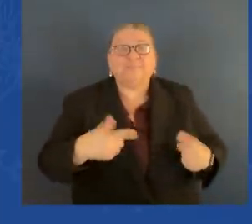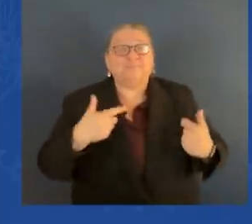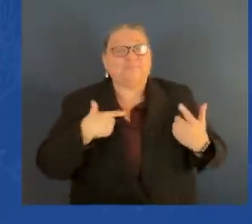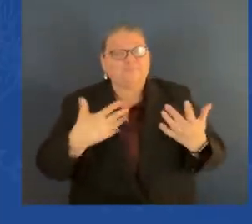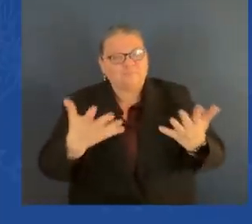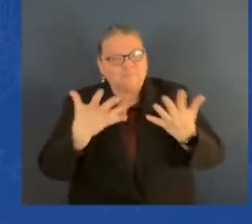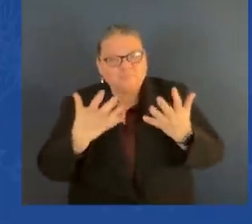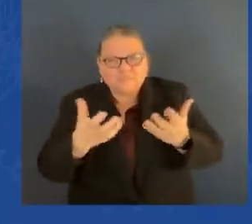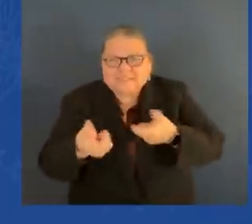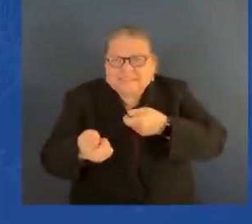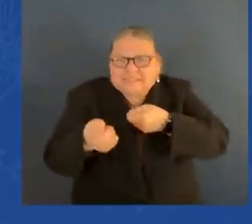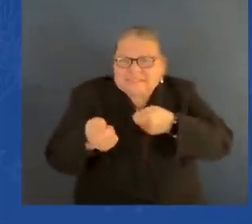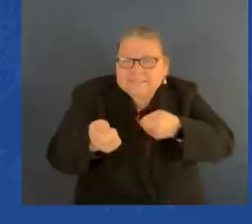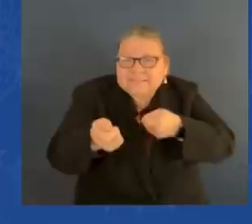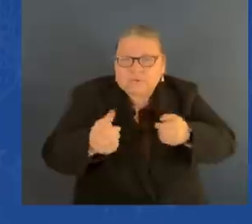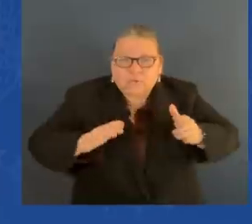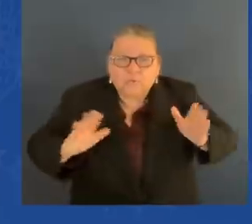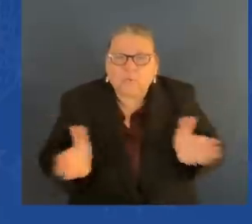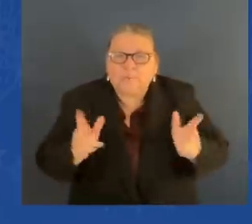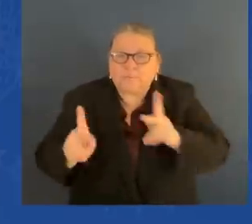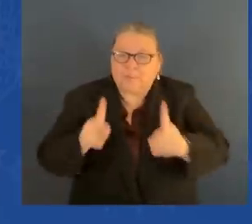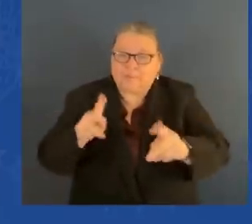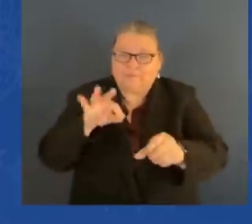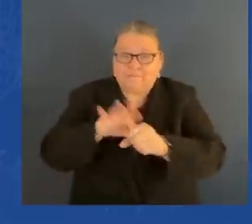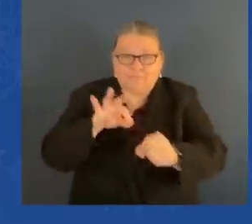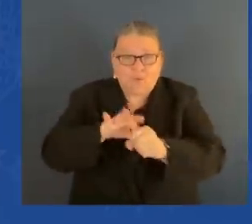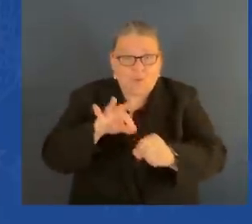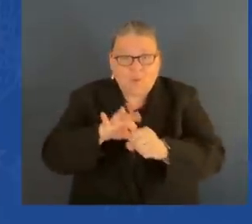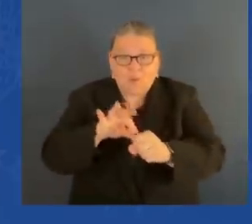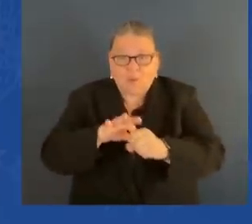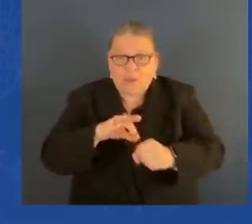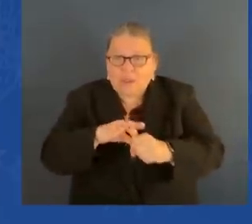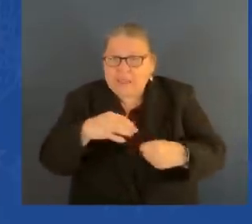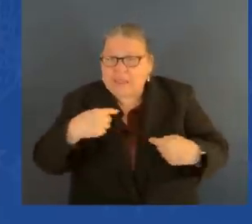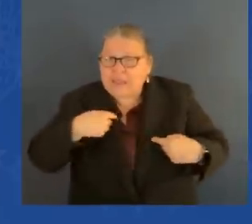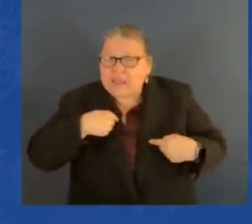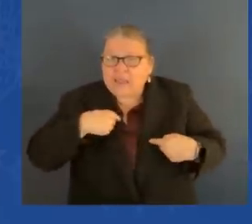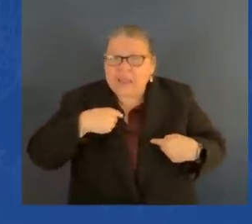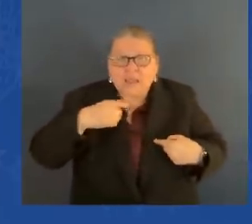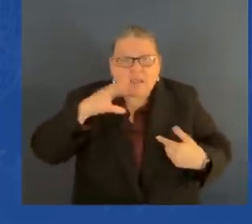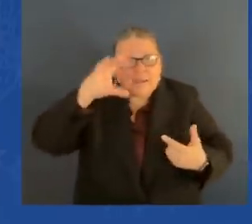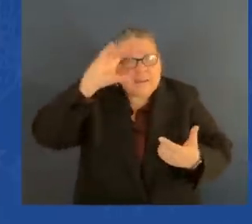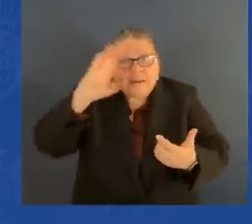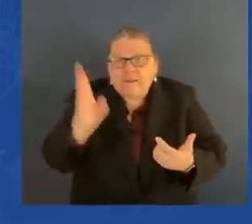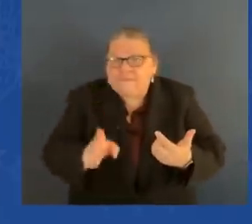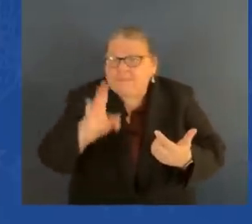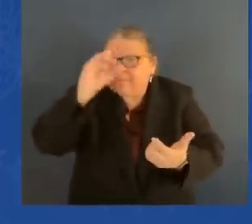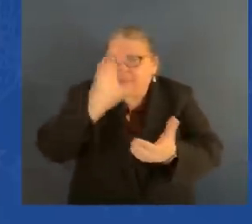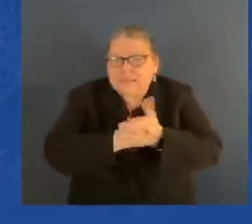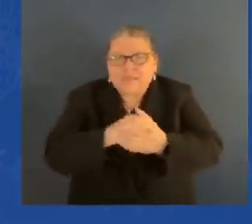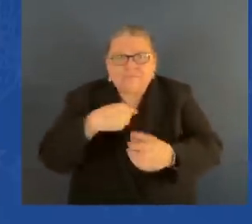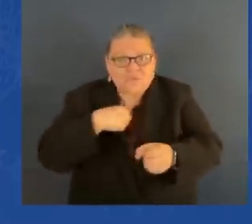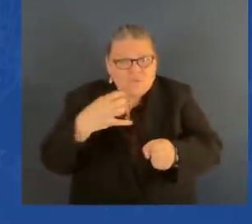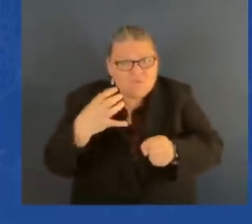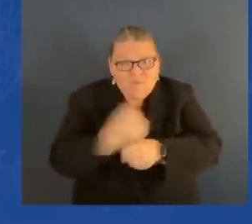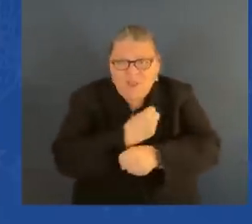And I wasn't supposed to win. The only reason I ran, I was certain I wasn't going to win because I didn't want to be a county councilman.